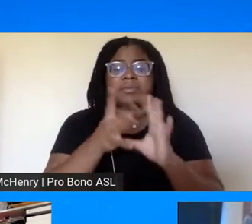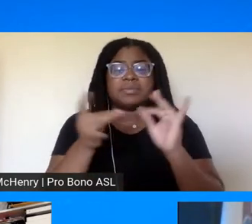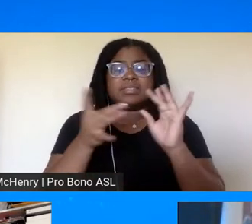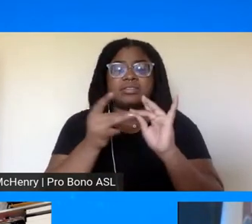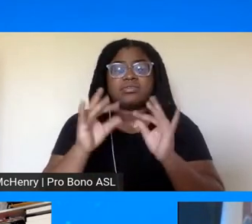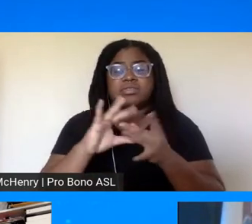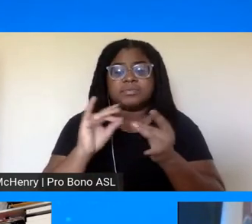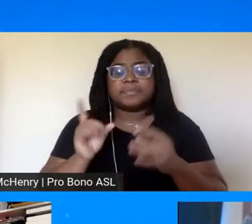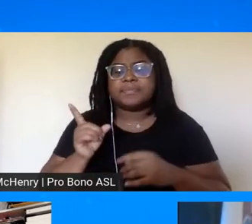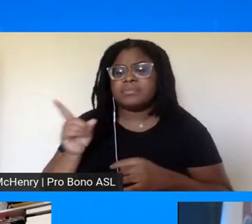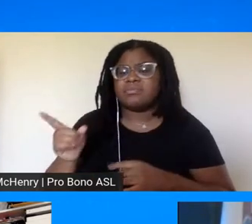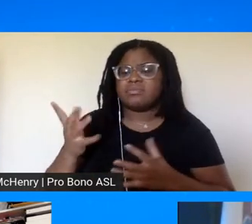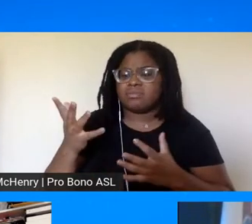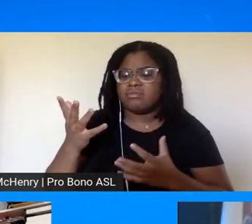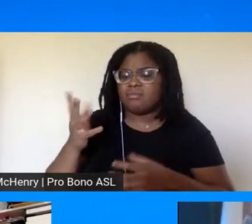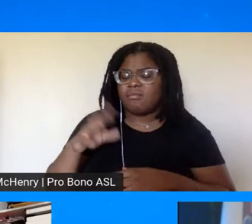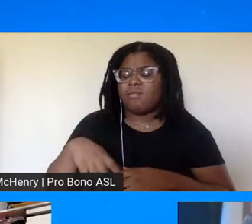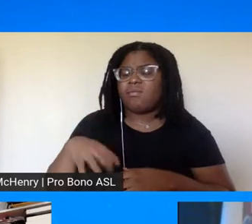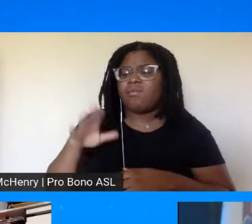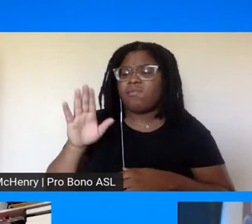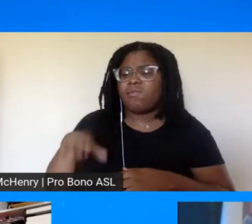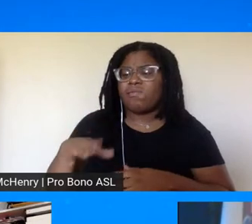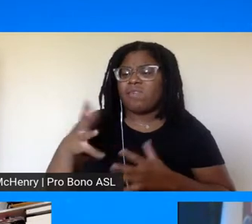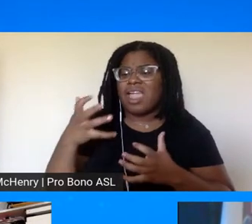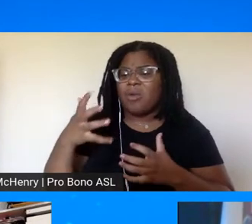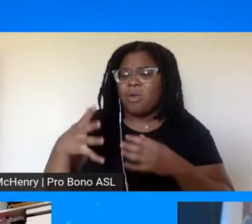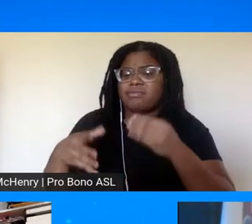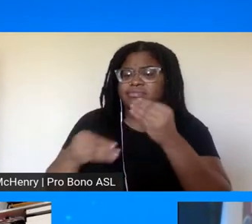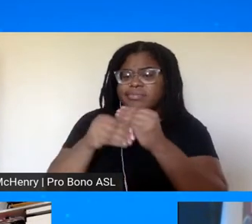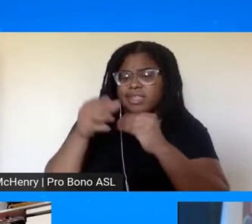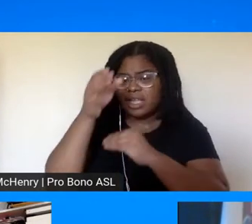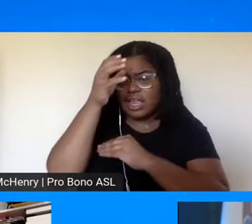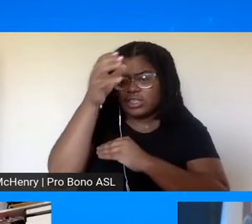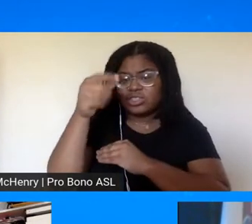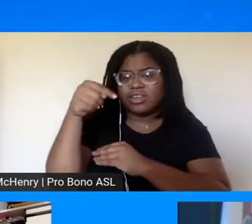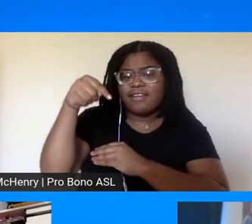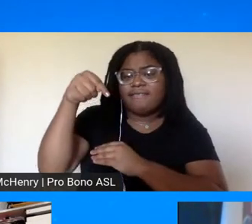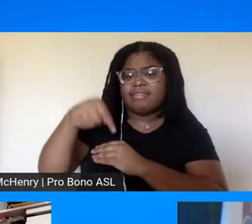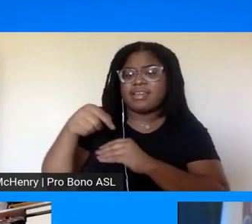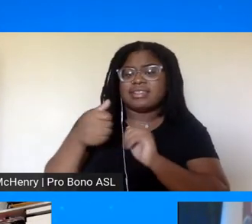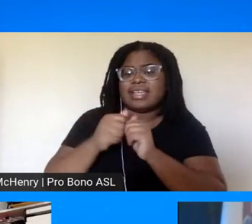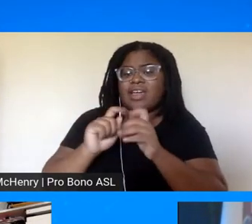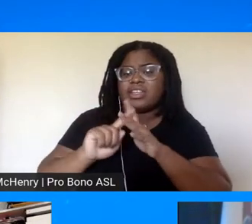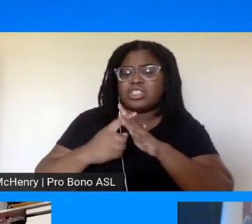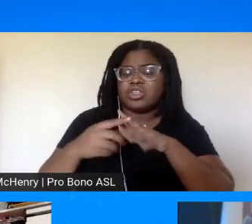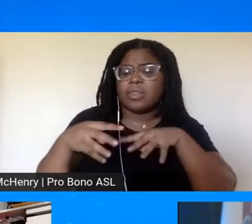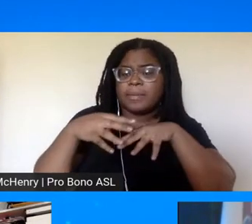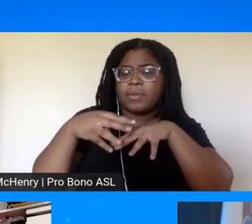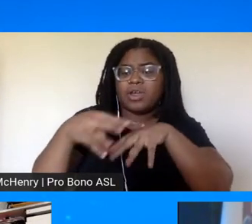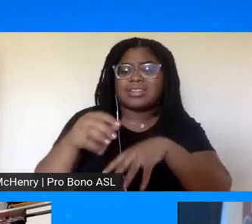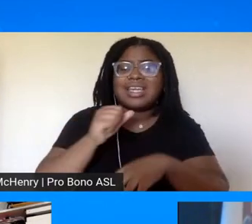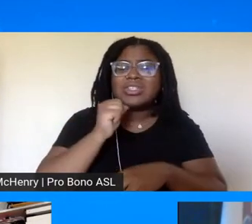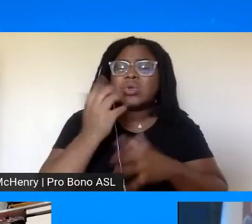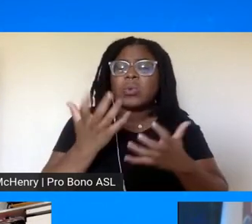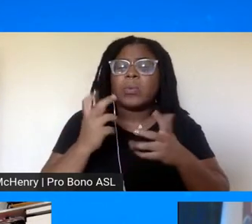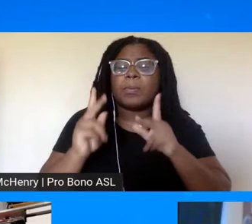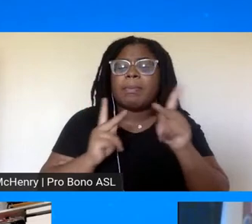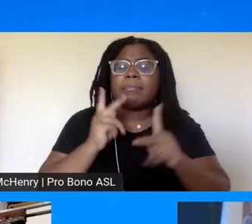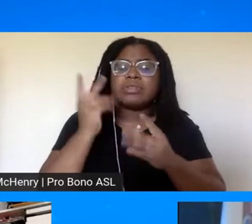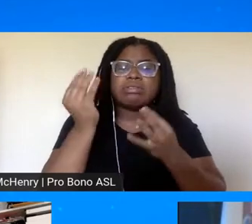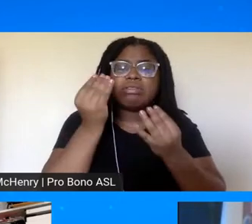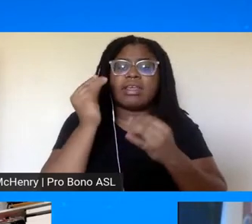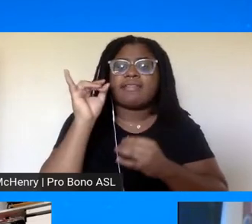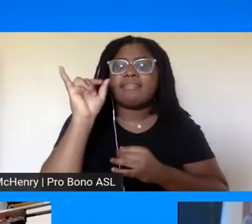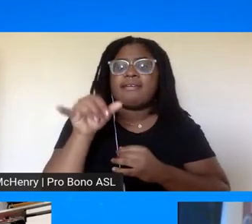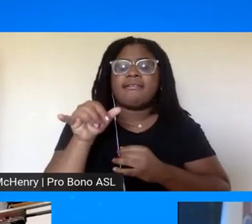just wanted to add a little bit of context to the prelude of the march on washington because i don't want people to think uh that